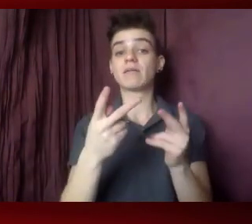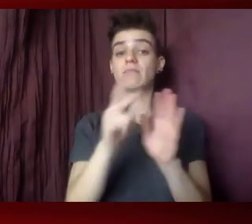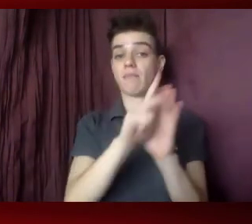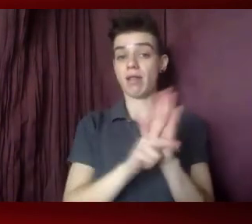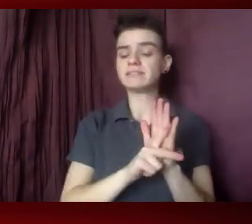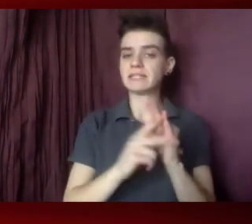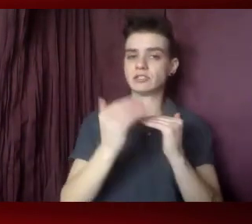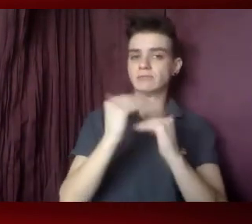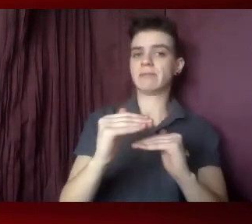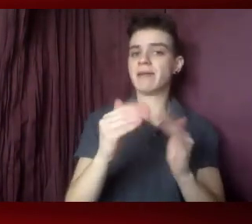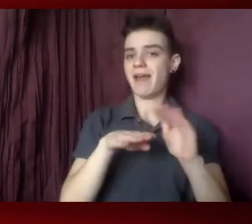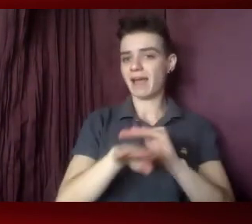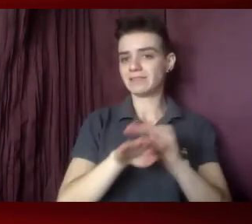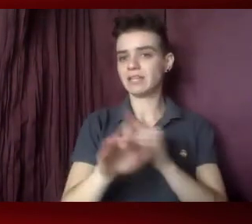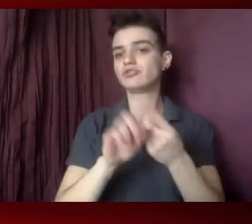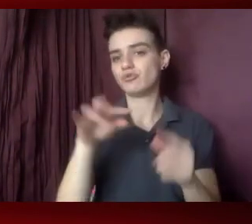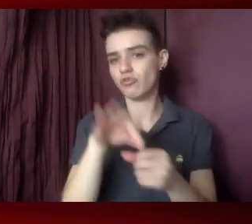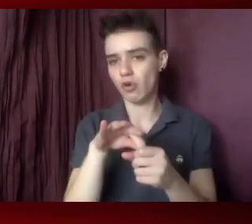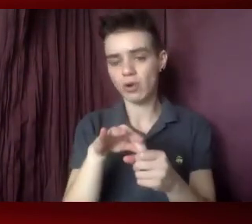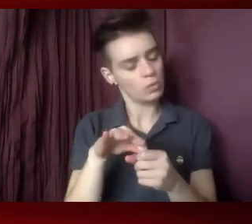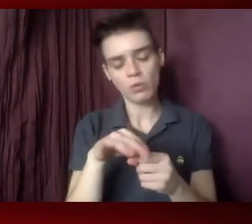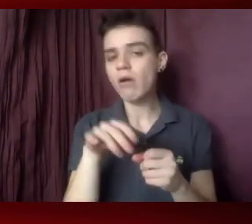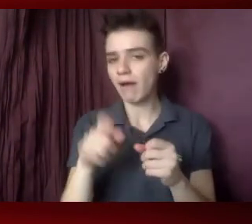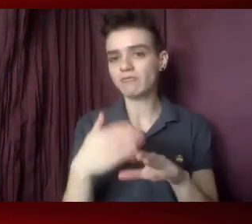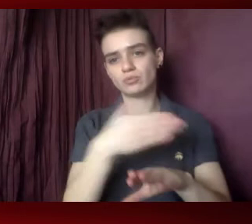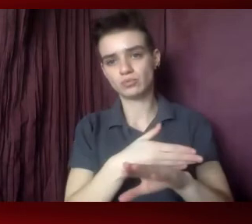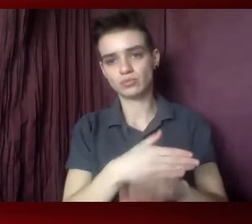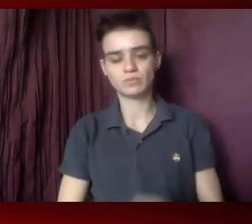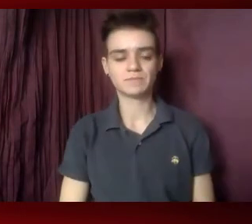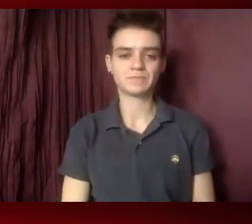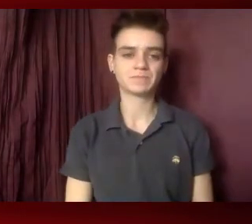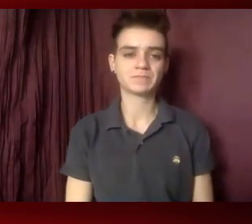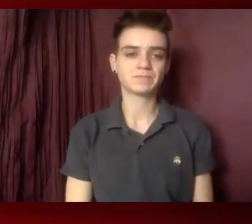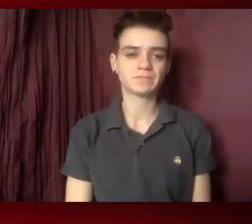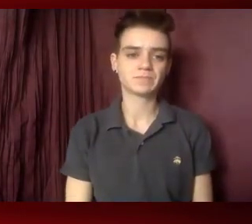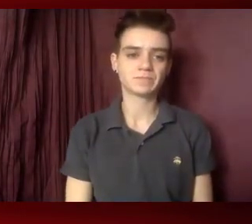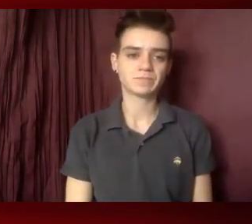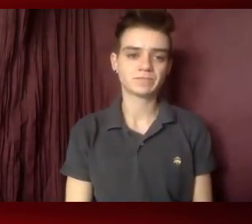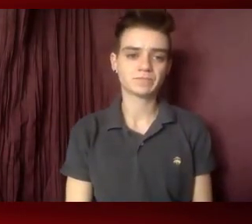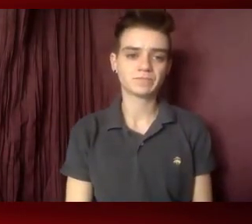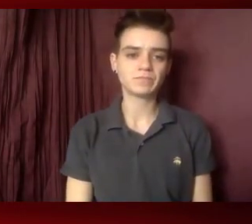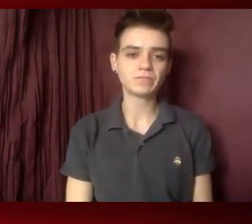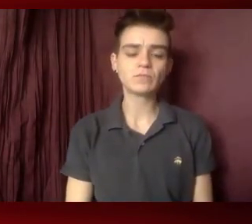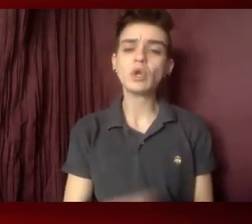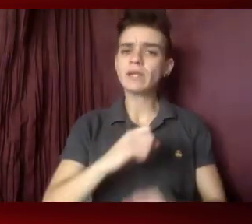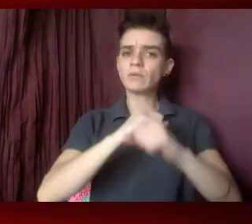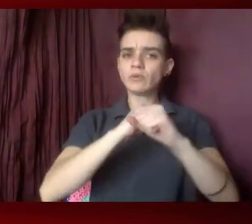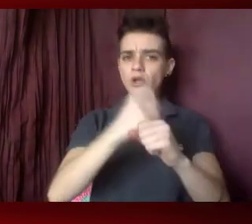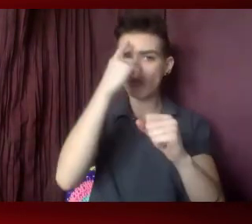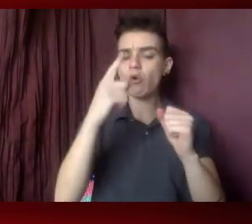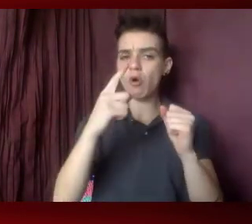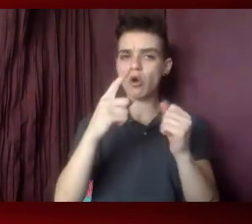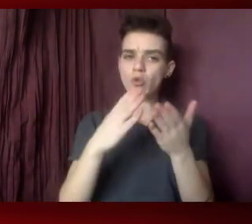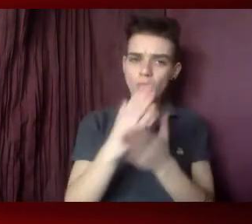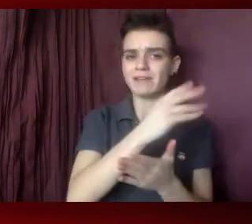in one way or another and we must do better. We also need protections to the rights and privacy of all people living with